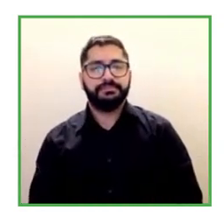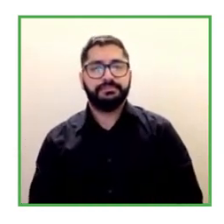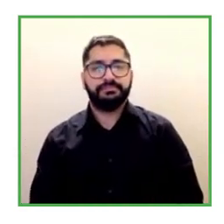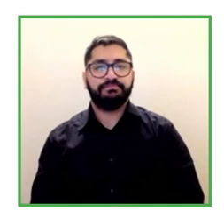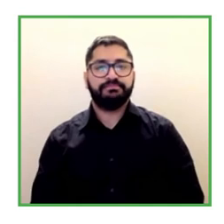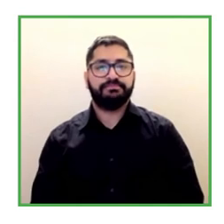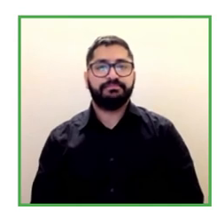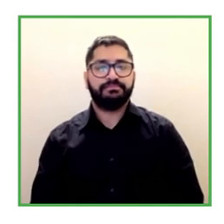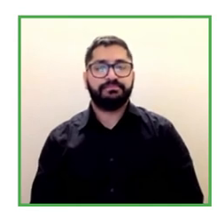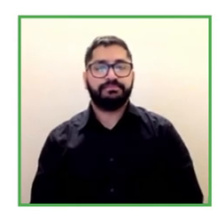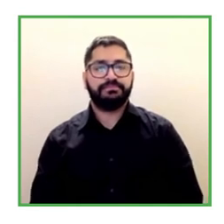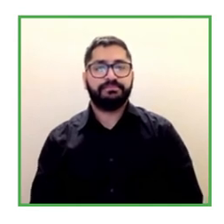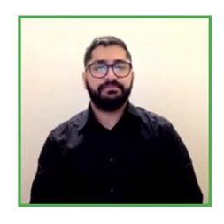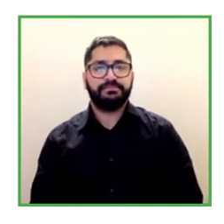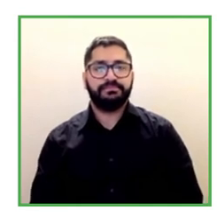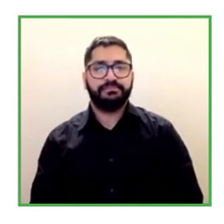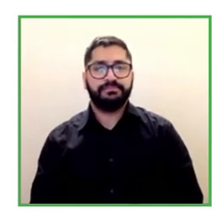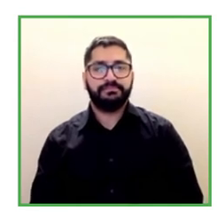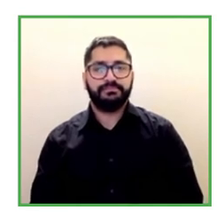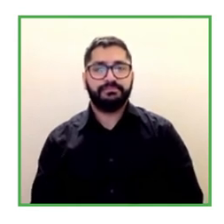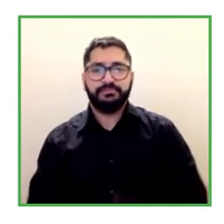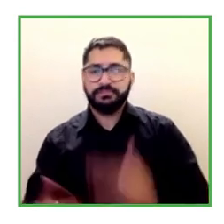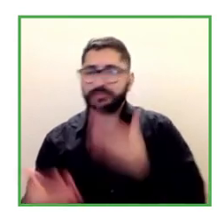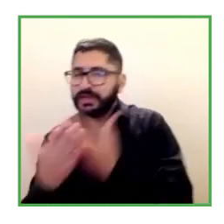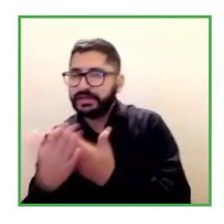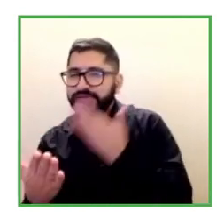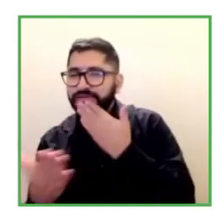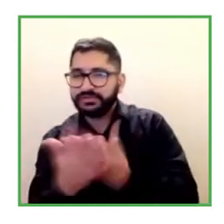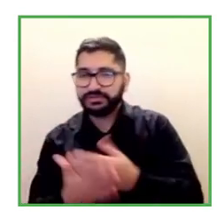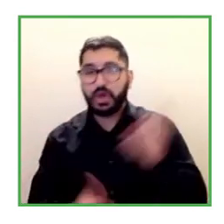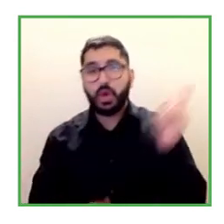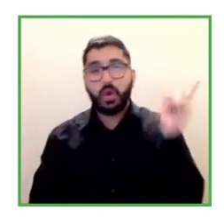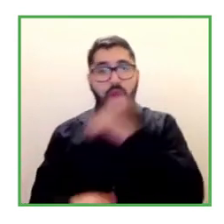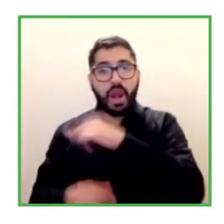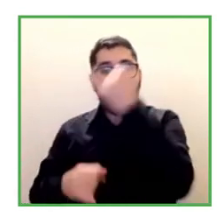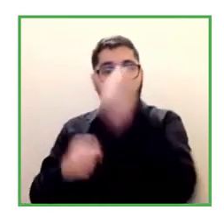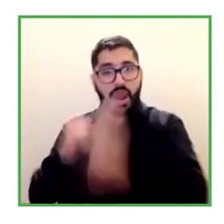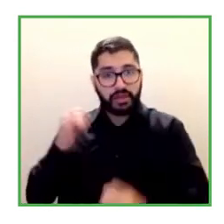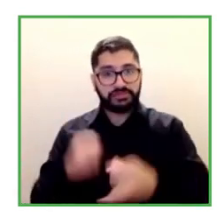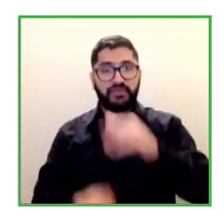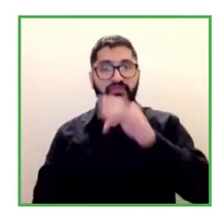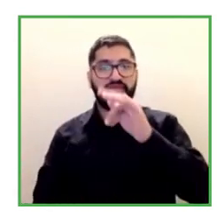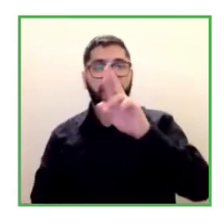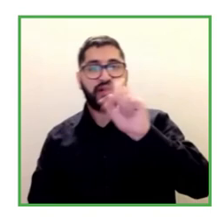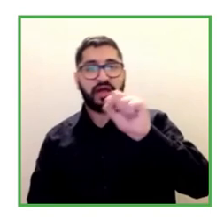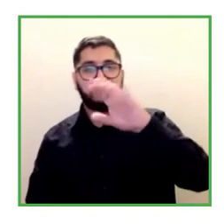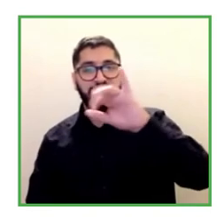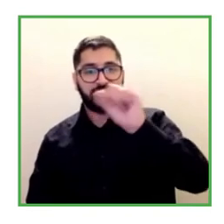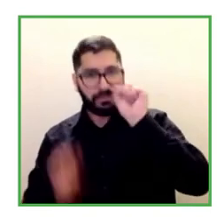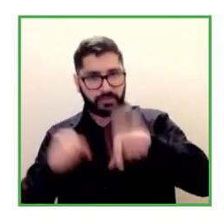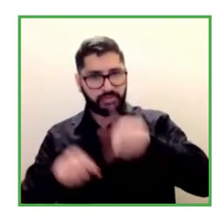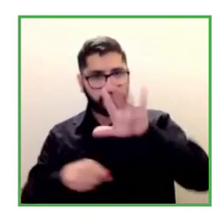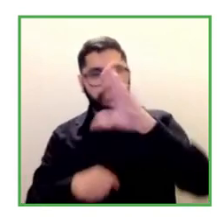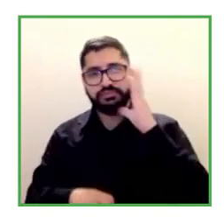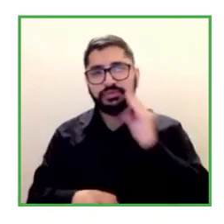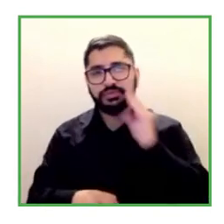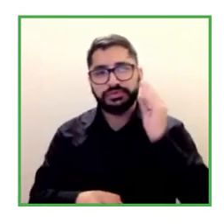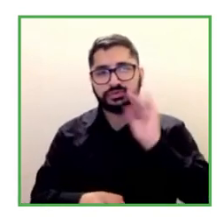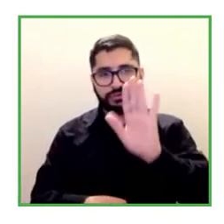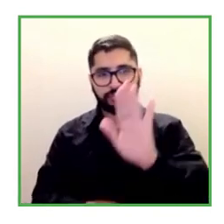thank you so much and finally francis if you can share with us your experience